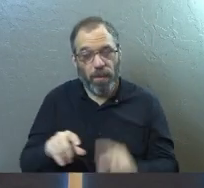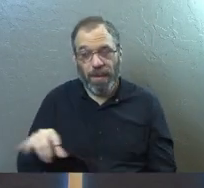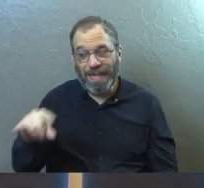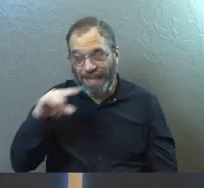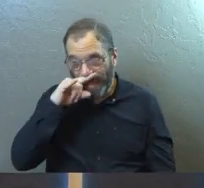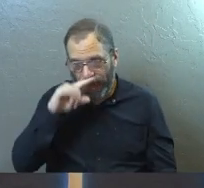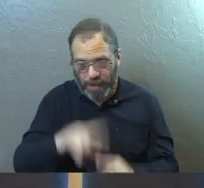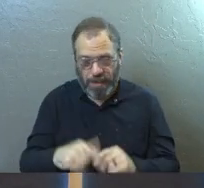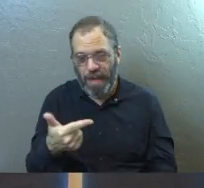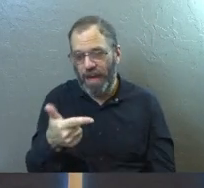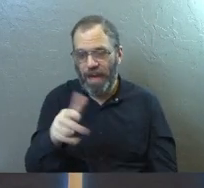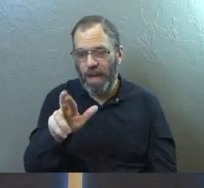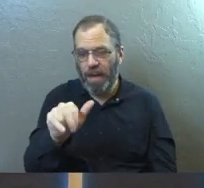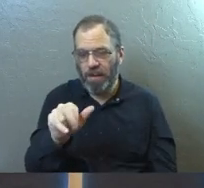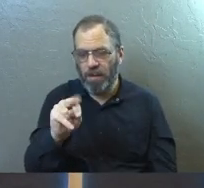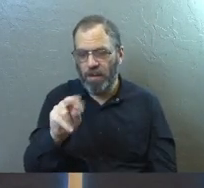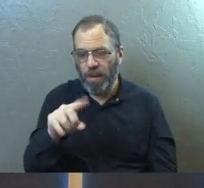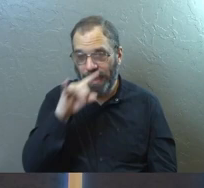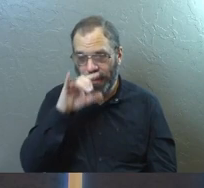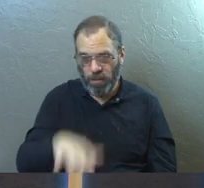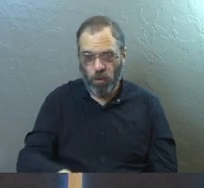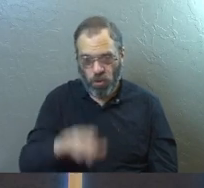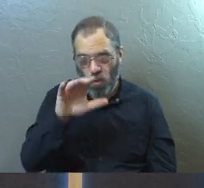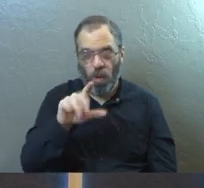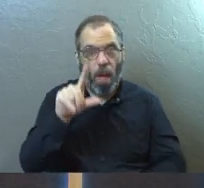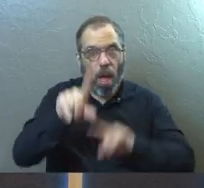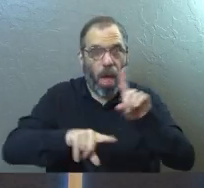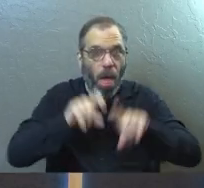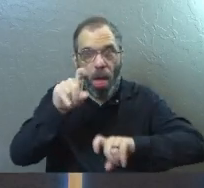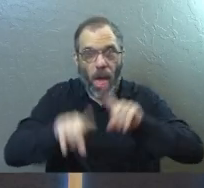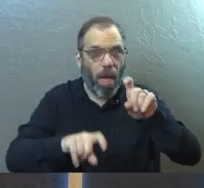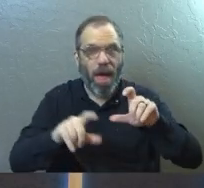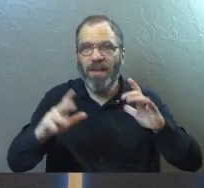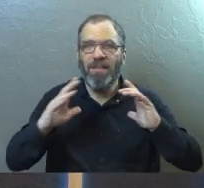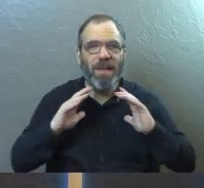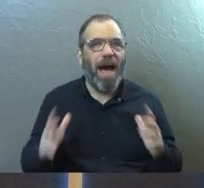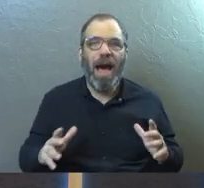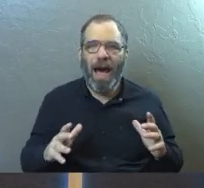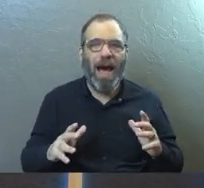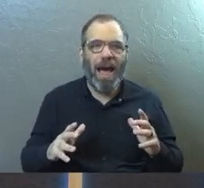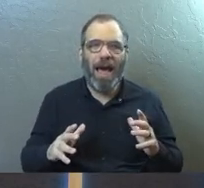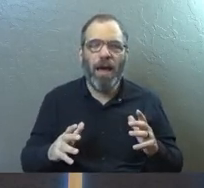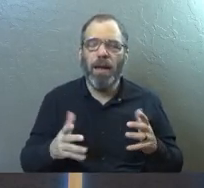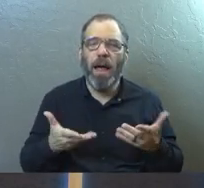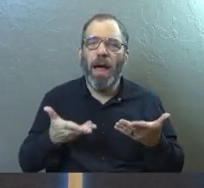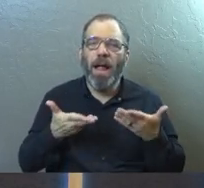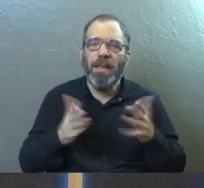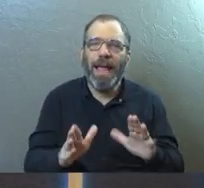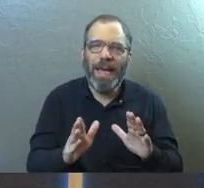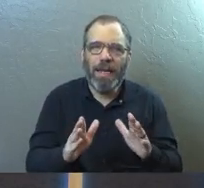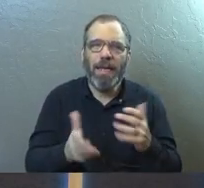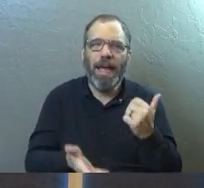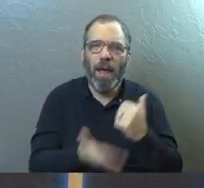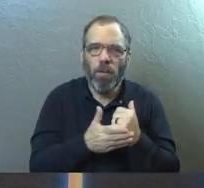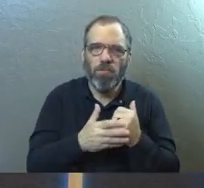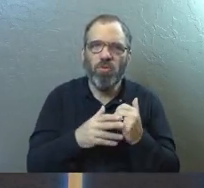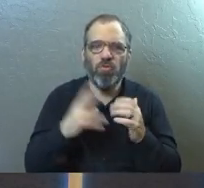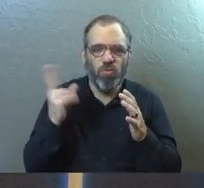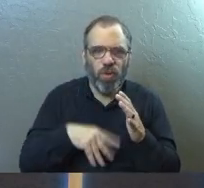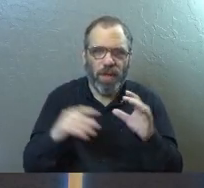kids and grandkids that are coming up in your home that have these questions, man, let it take you deeper, Christian, than you've ever gone before.